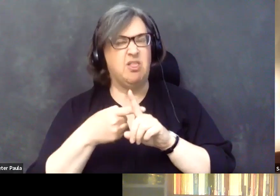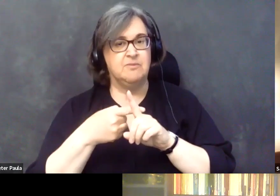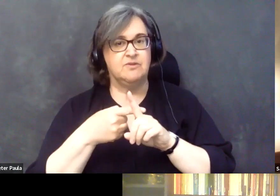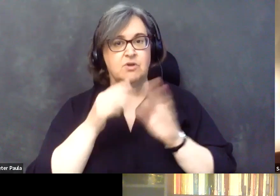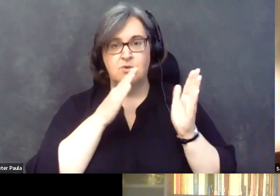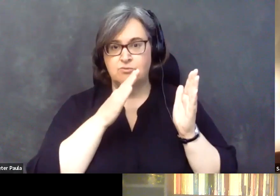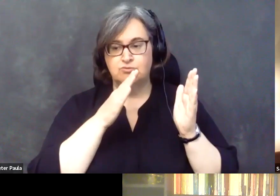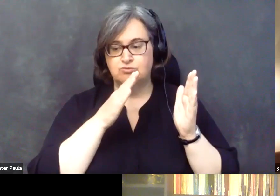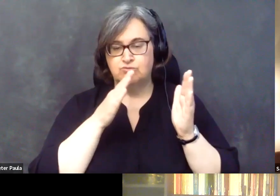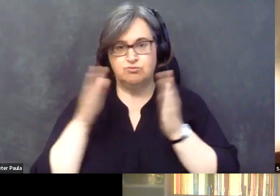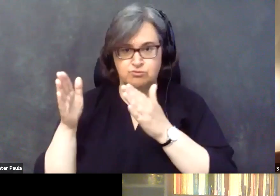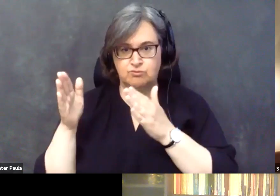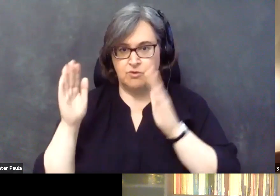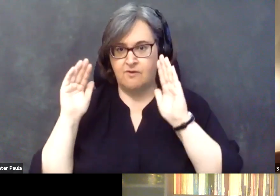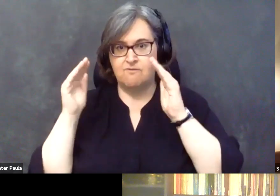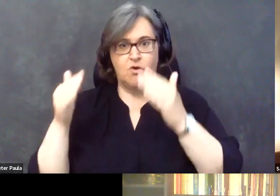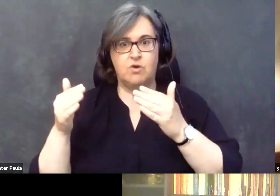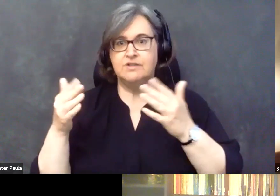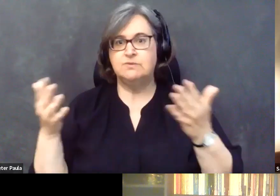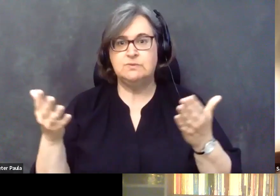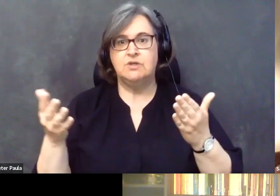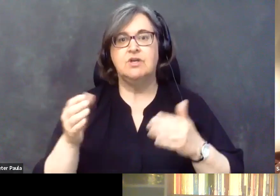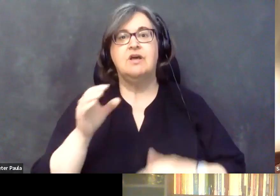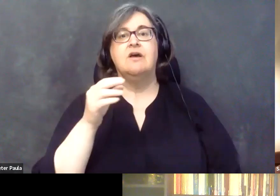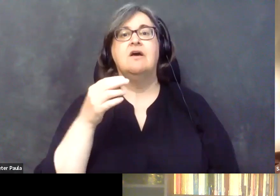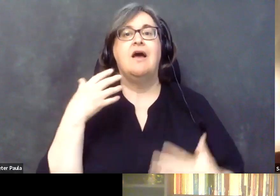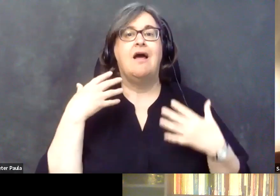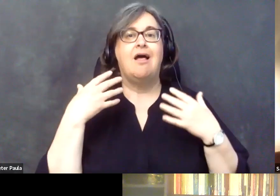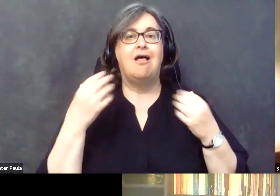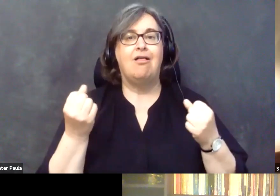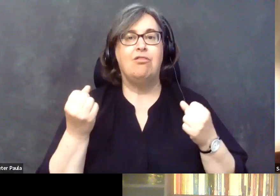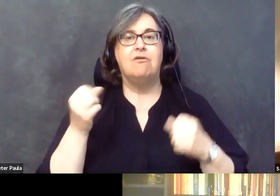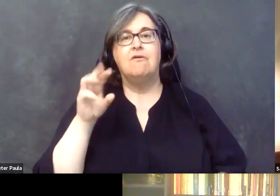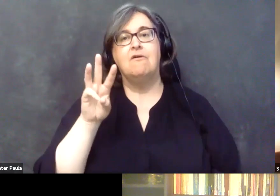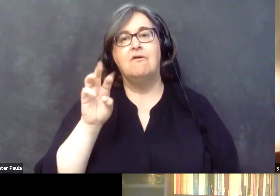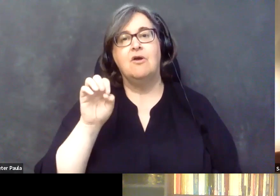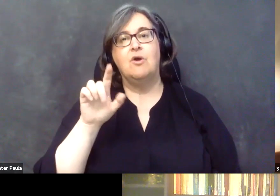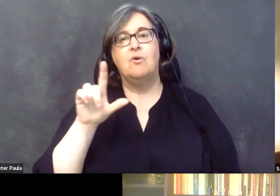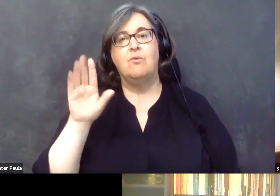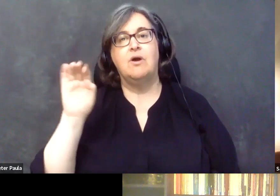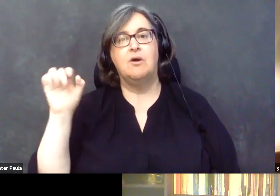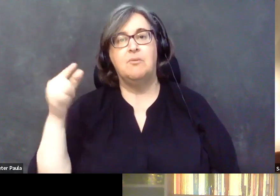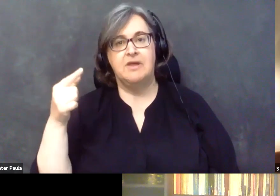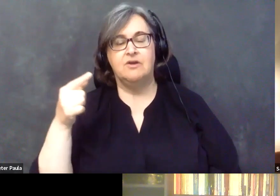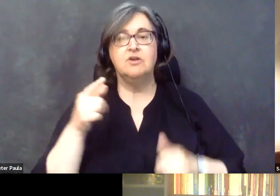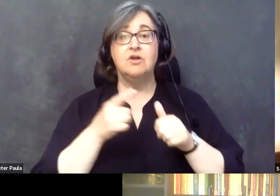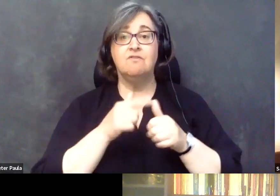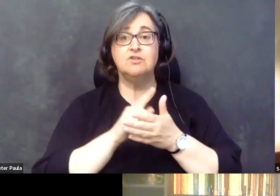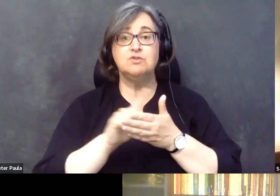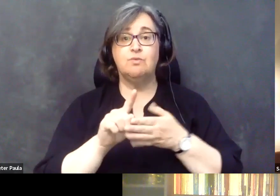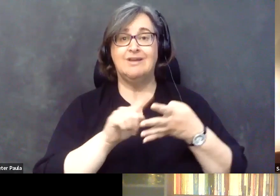our focus completely to health and well-being. And so in our first week in June,